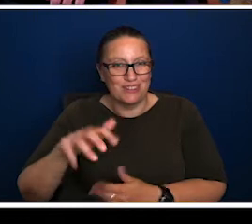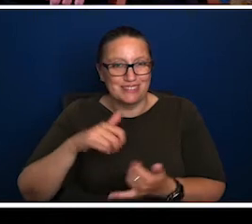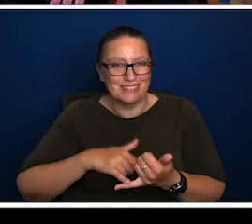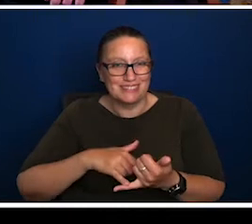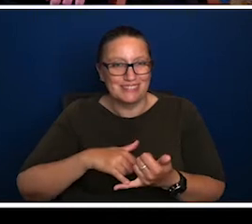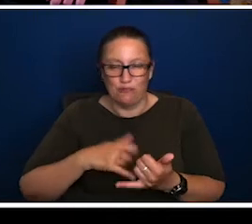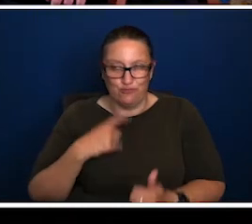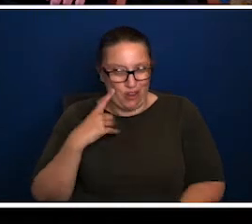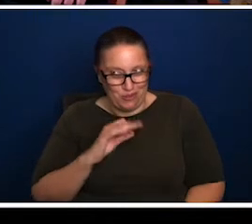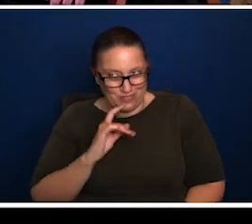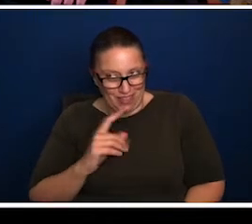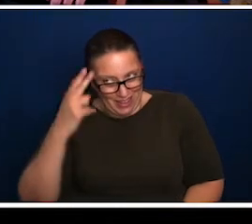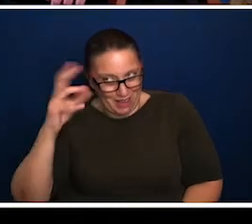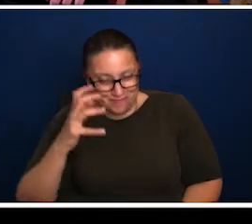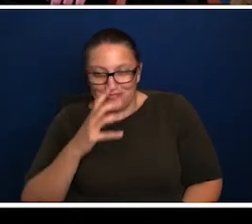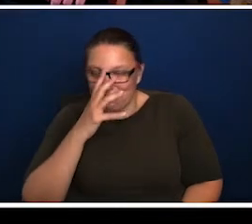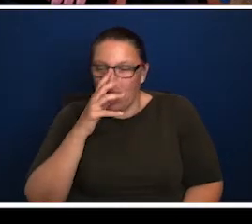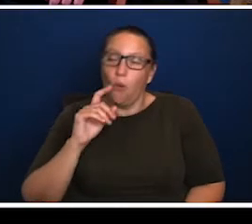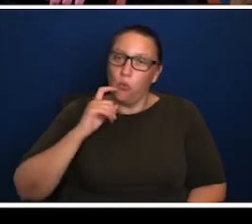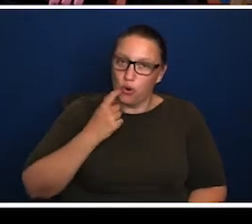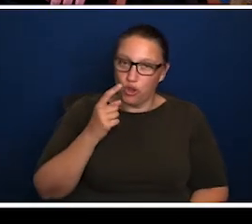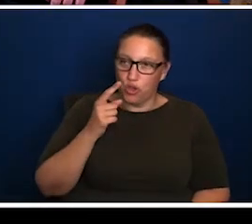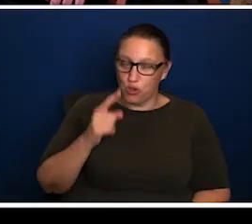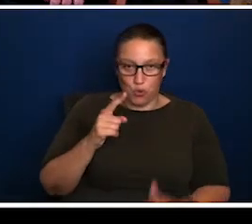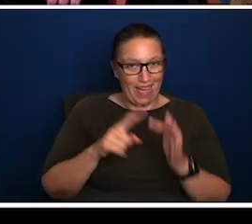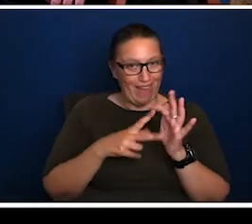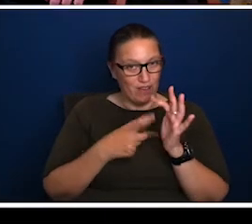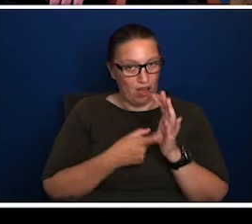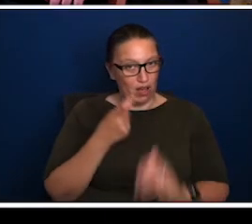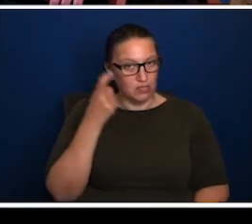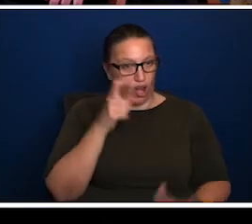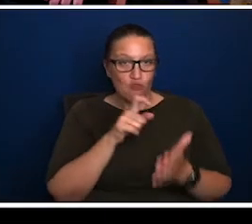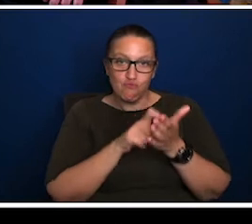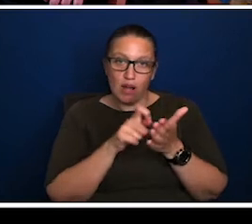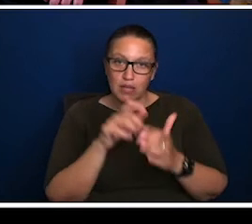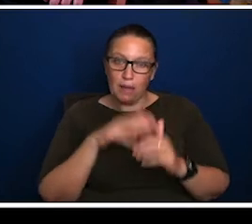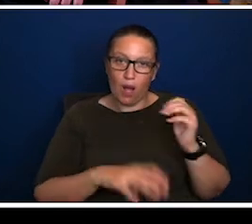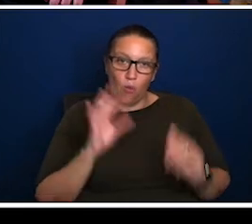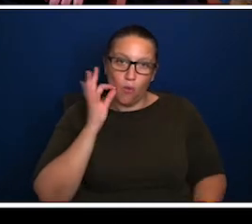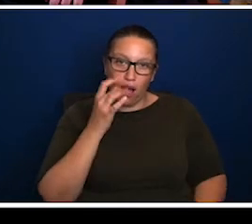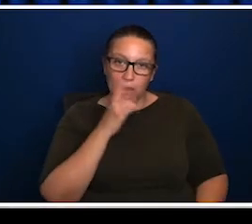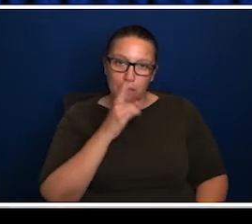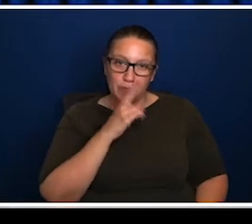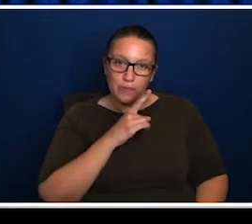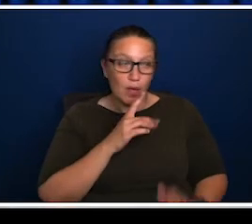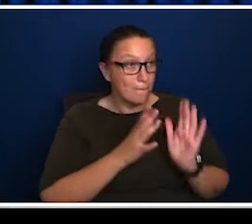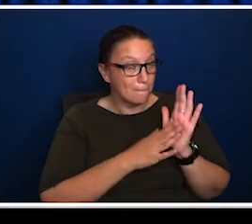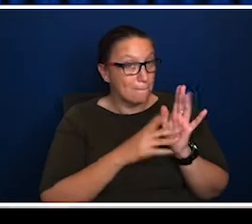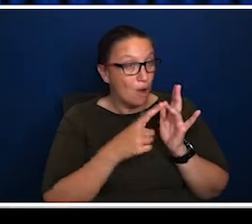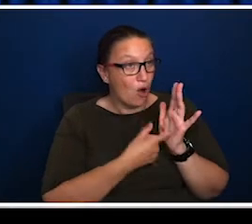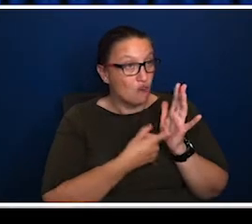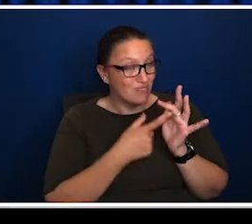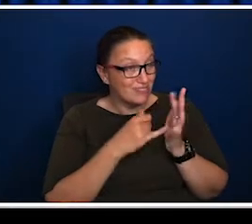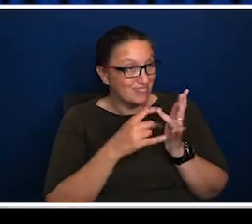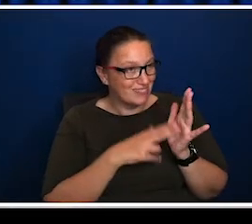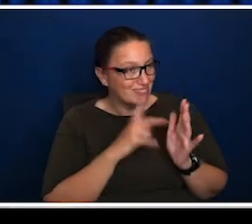trying not to name, but, um, would you, would you ever consider writing about white people? And, and Morrison responded with, I have. And she said, Mo, but I